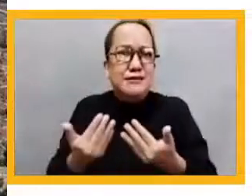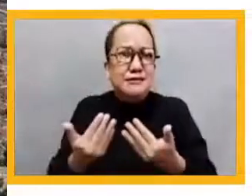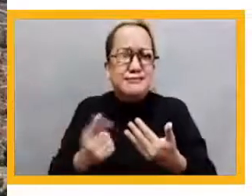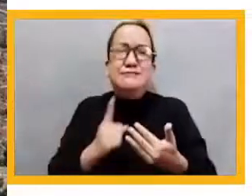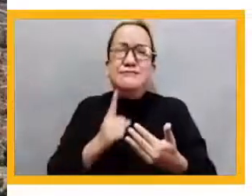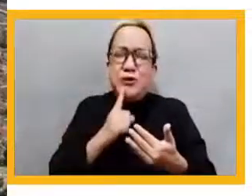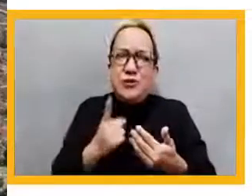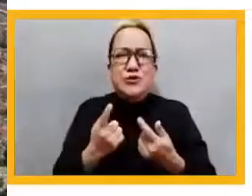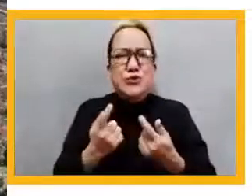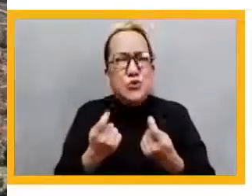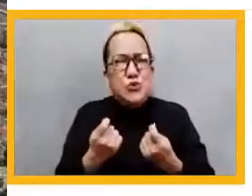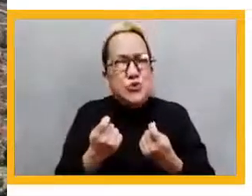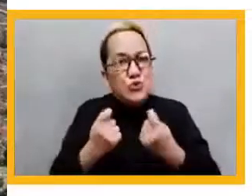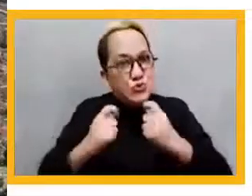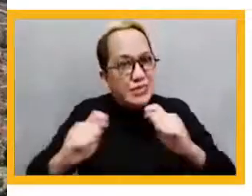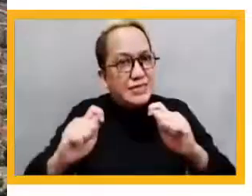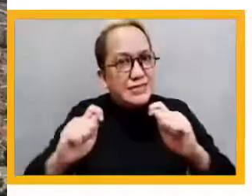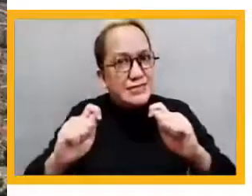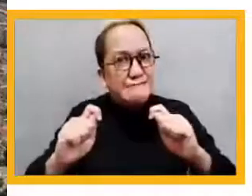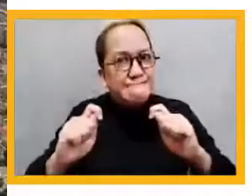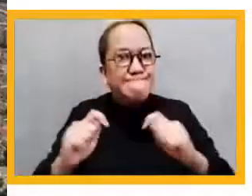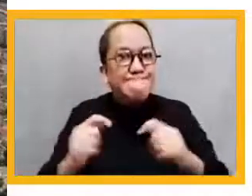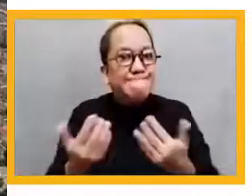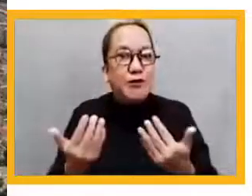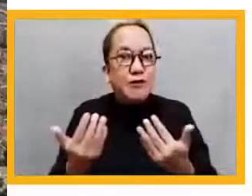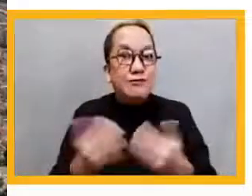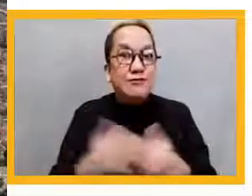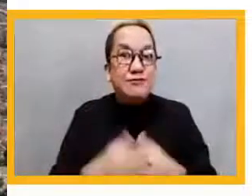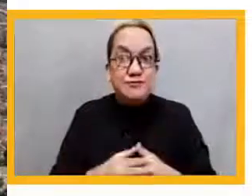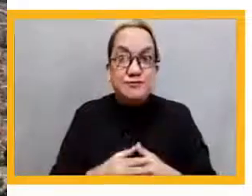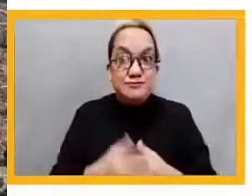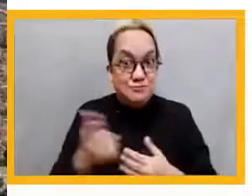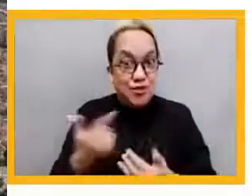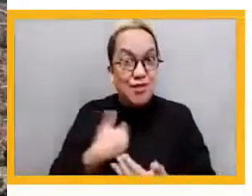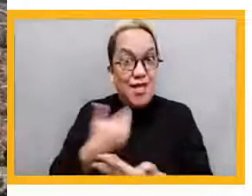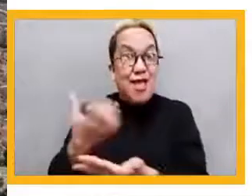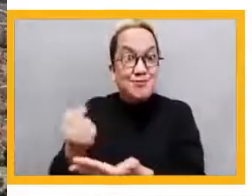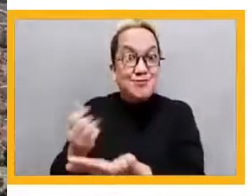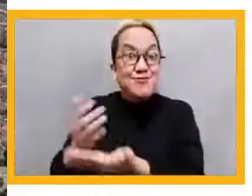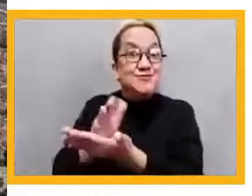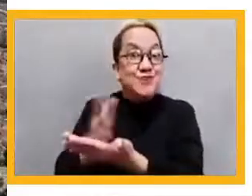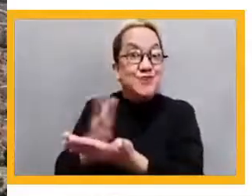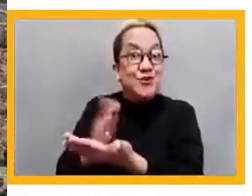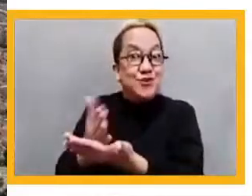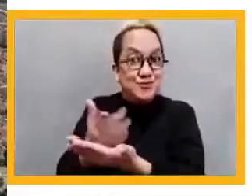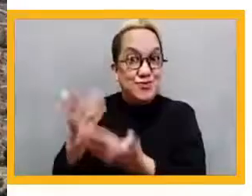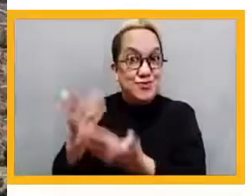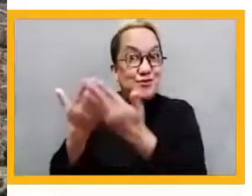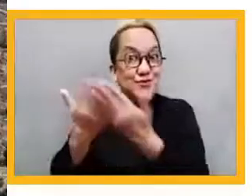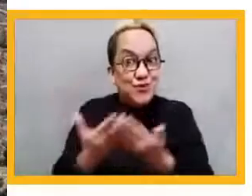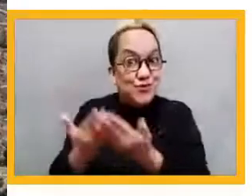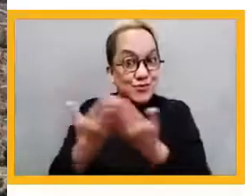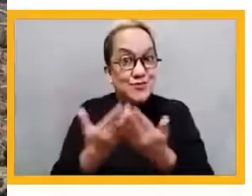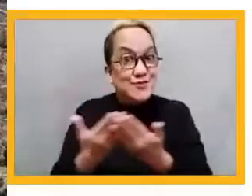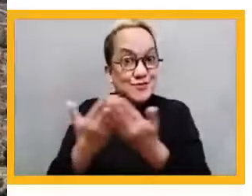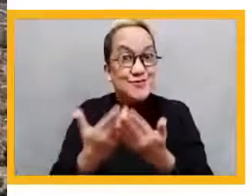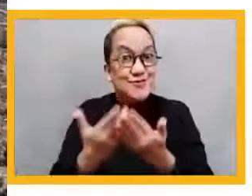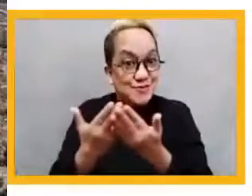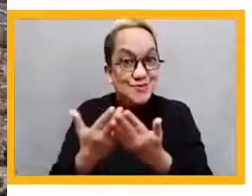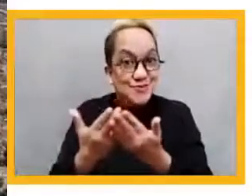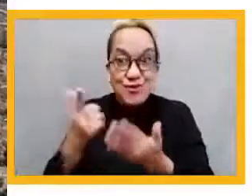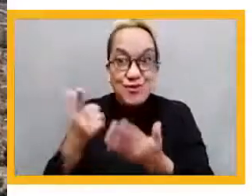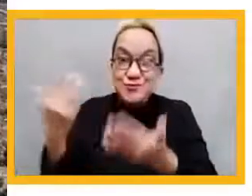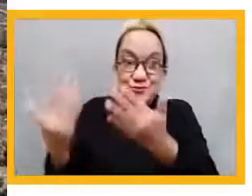a bit the story of Escuela Nueva, which means new school. And ironically, it's one of the longest bottom-up